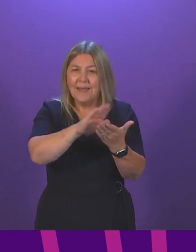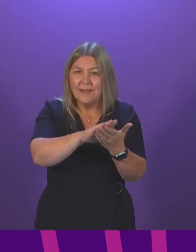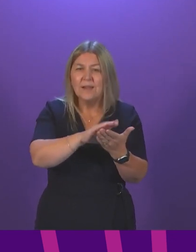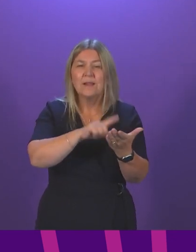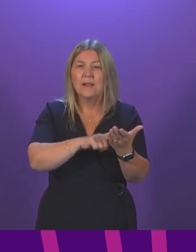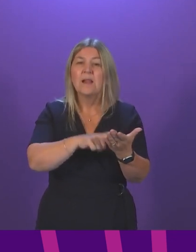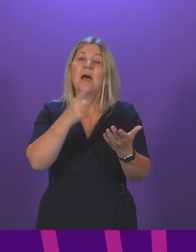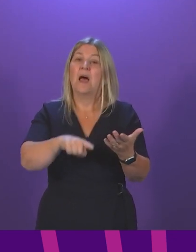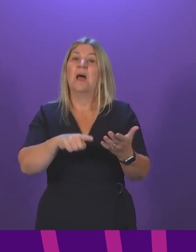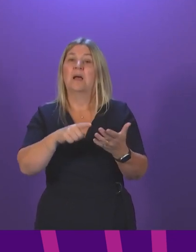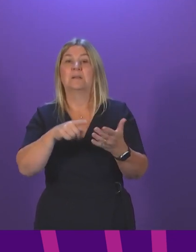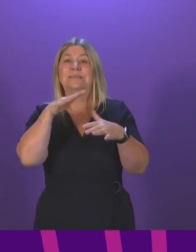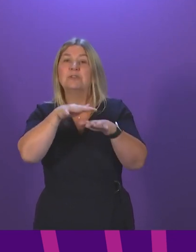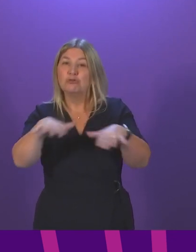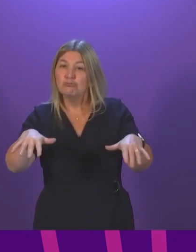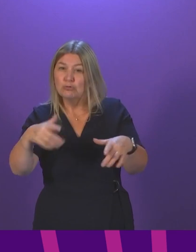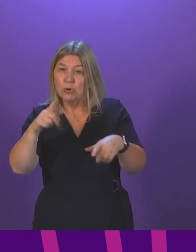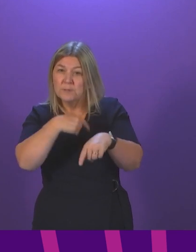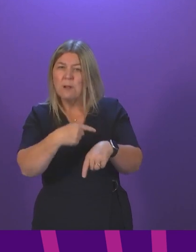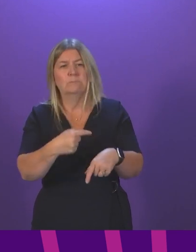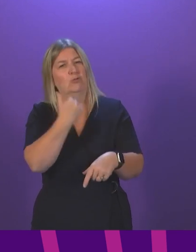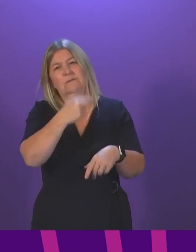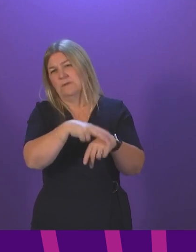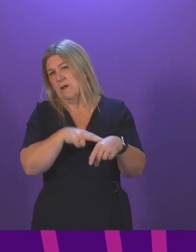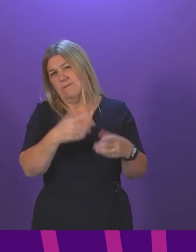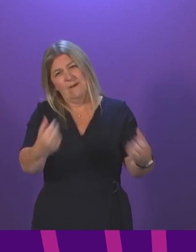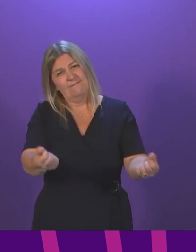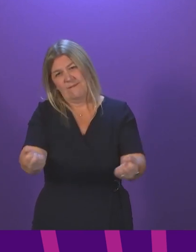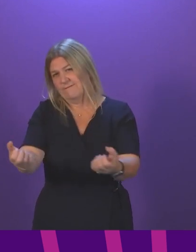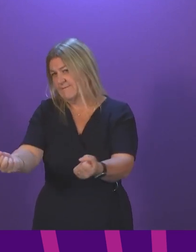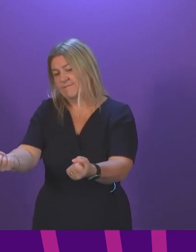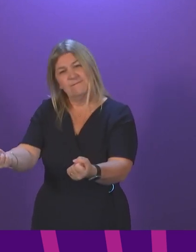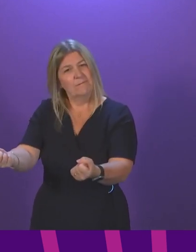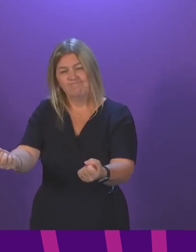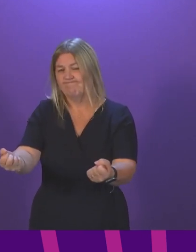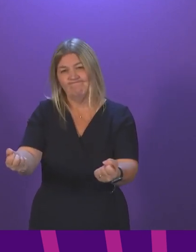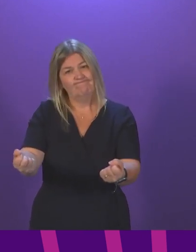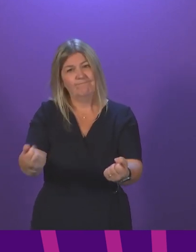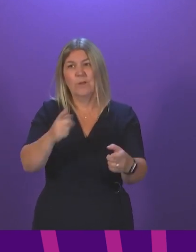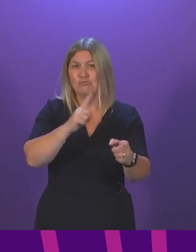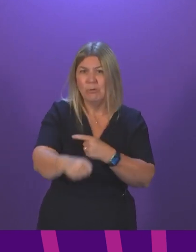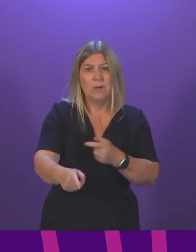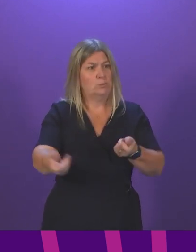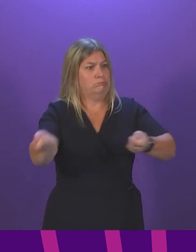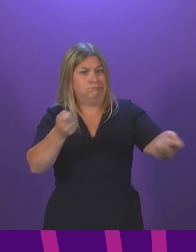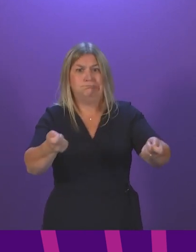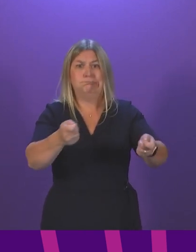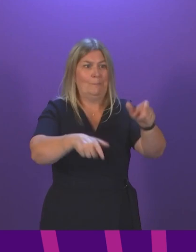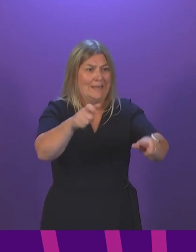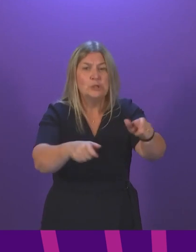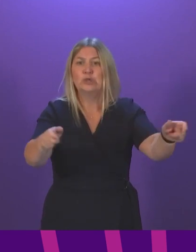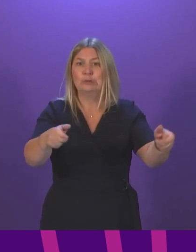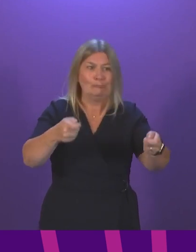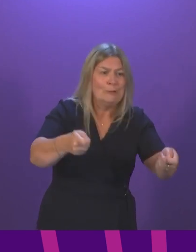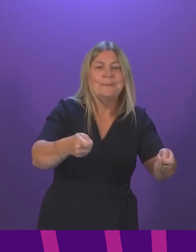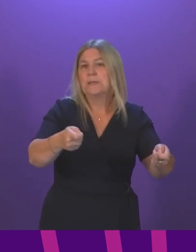are seriously understaffed, struggling to cope with the volume of patients and treatment at each hospital site is now severely limited.